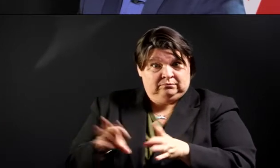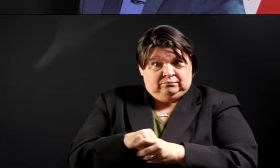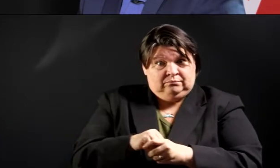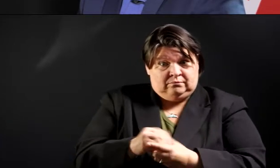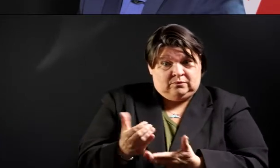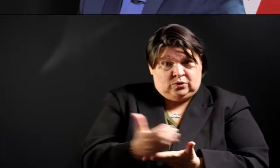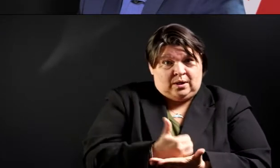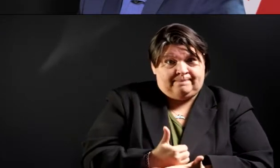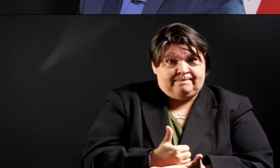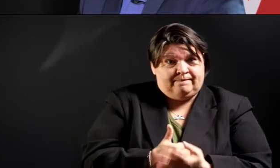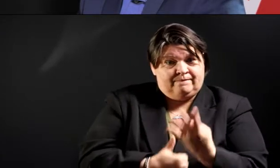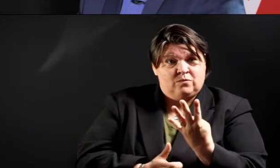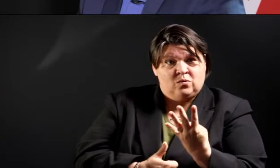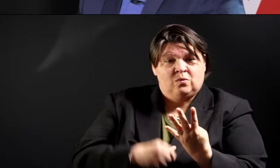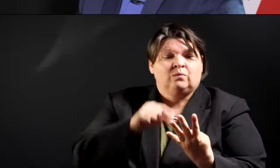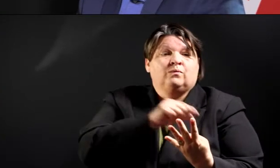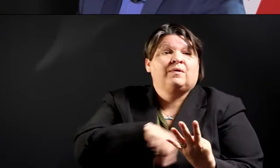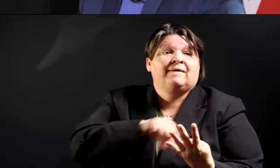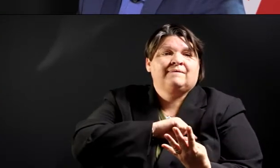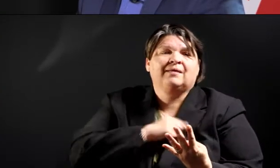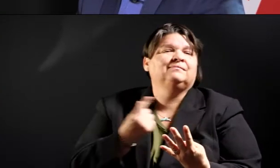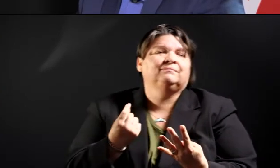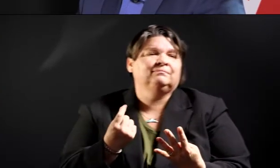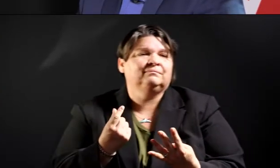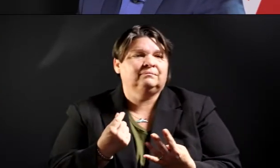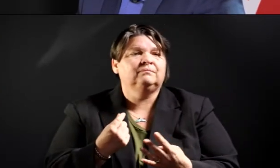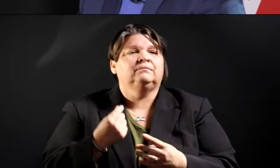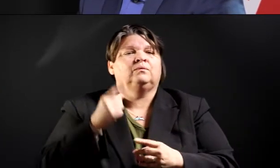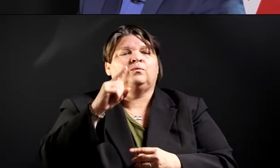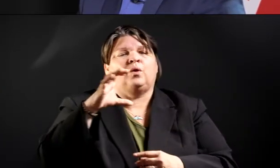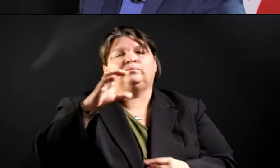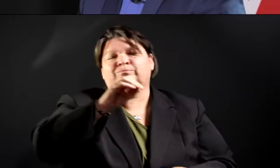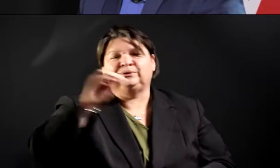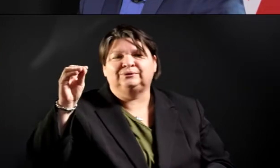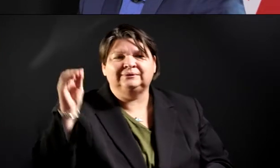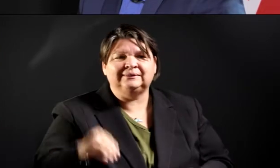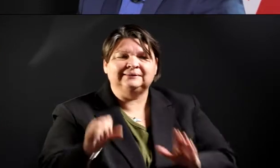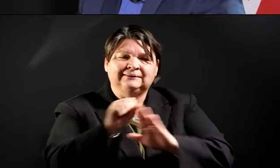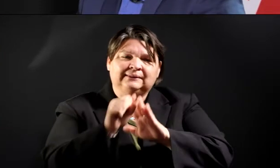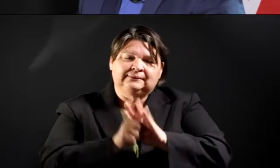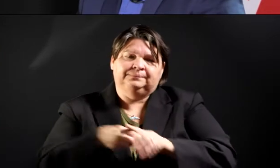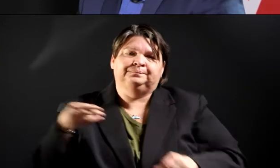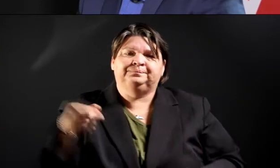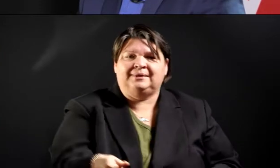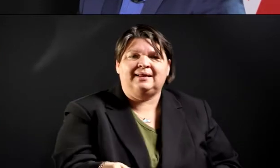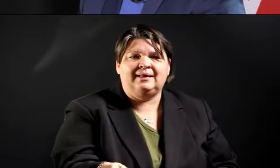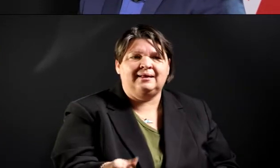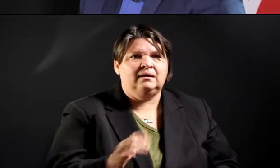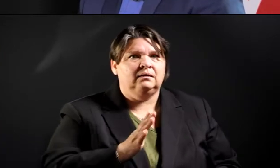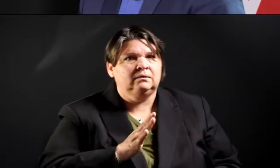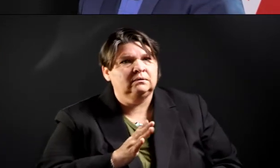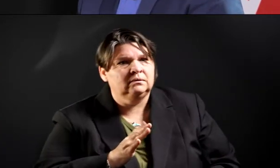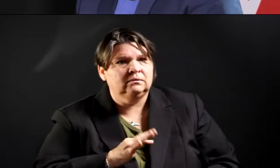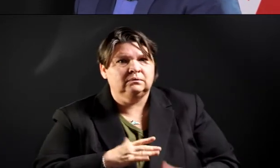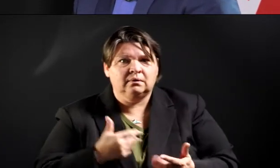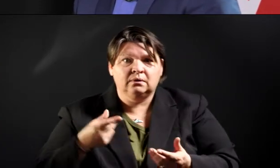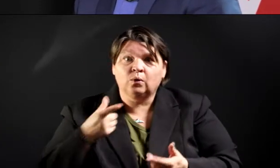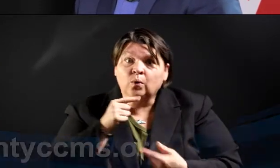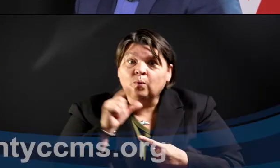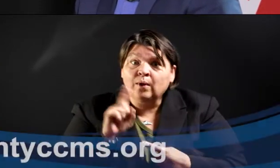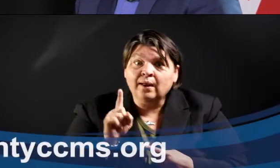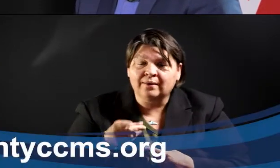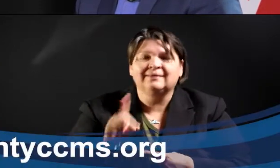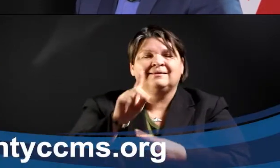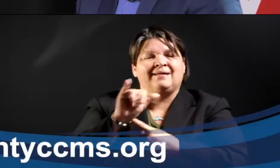100% paid child care assistance. So, go online